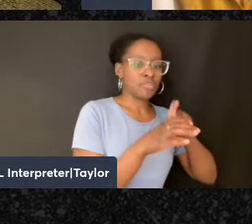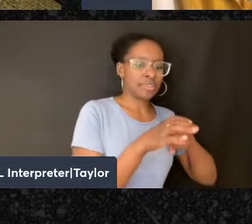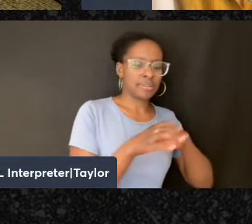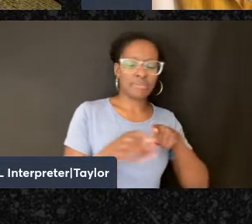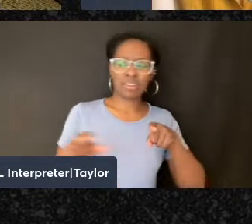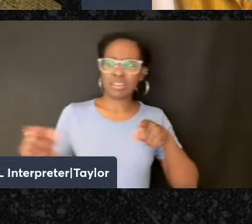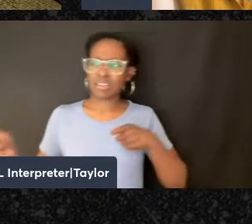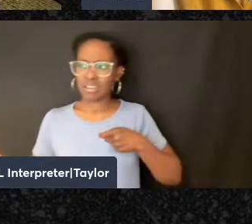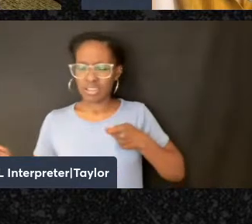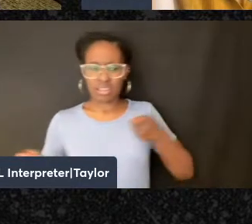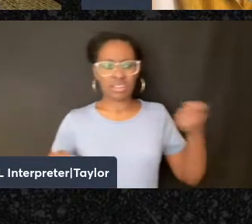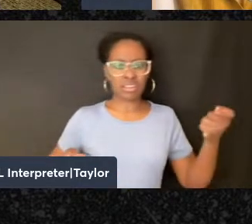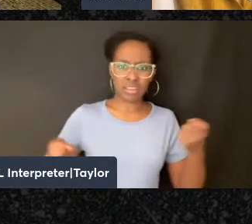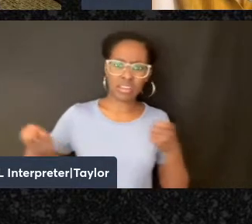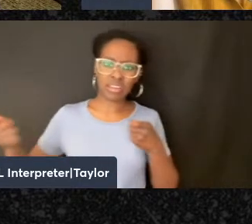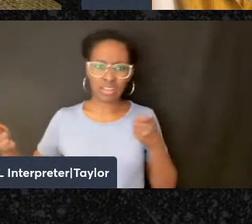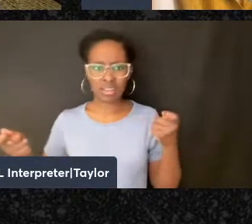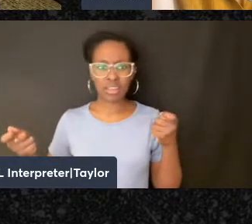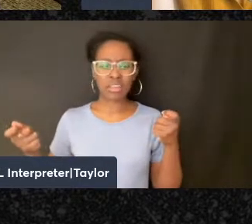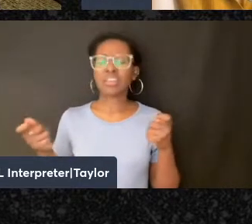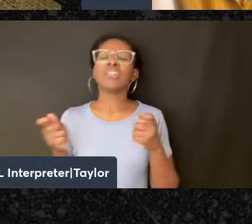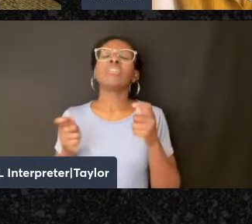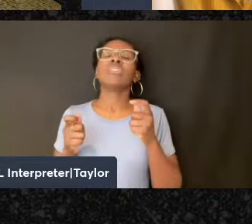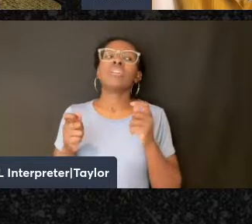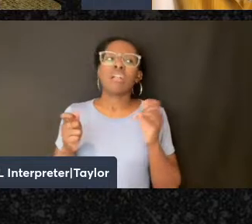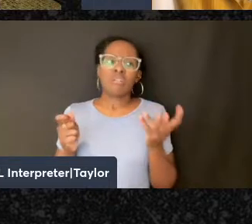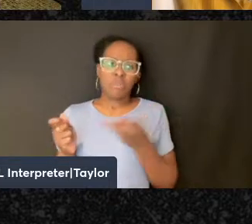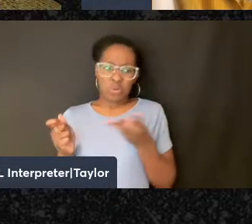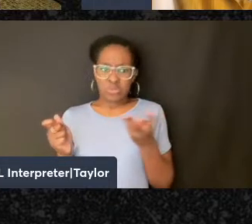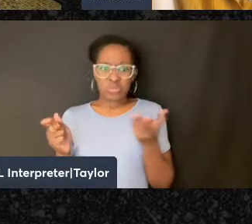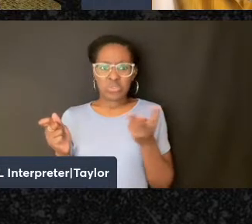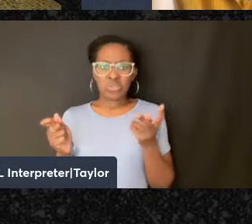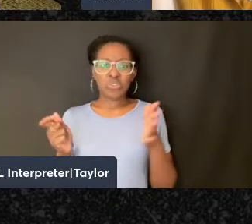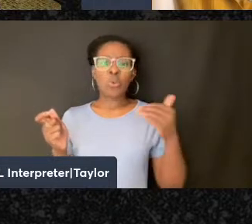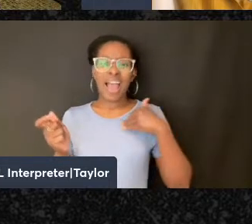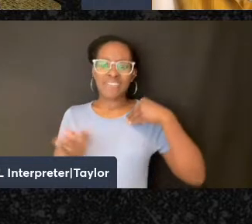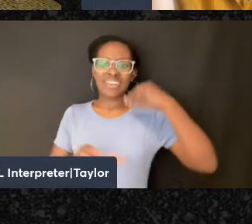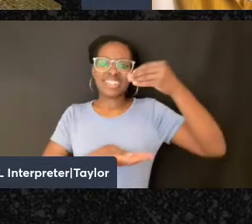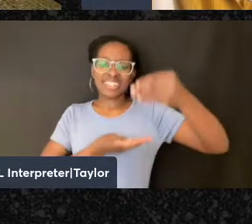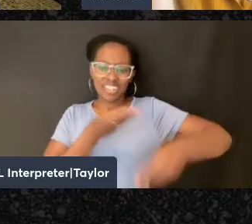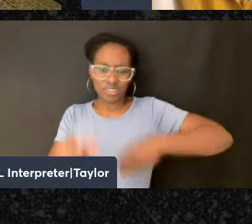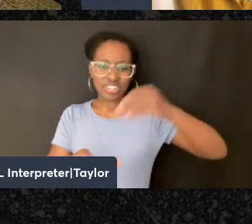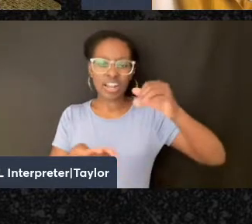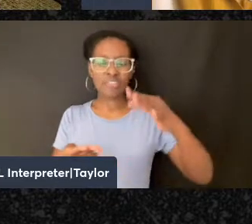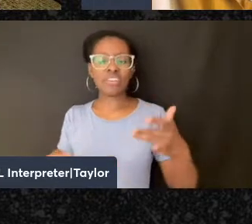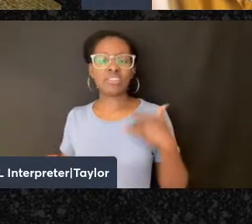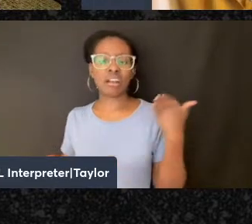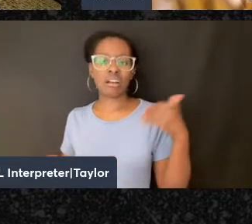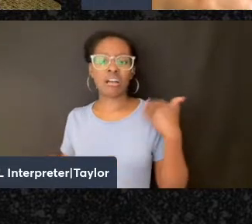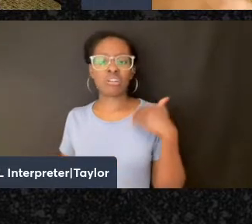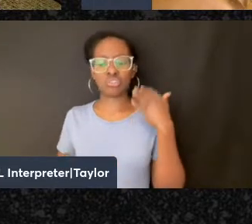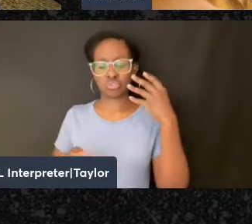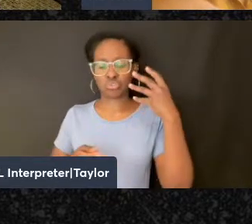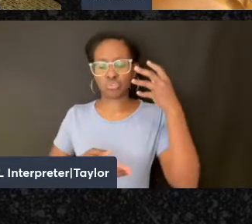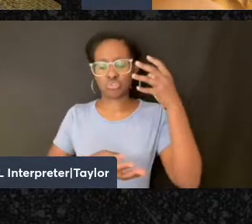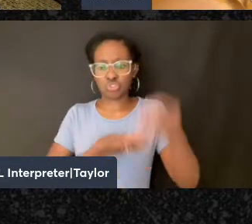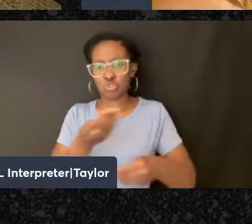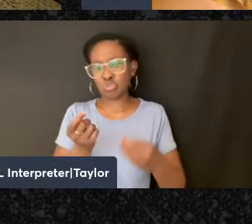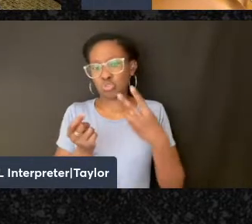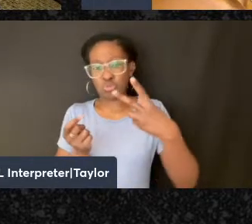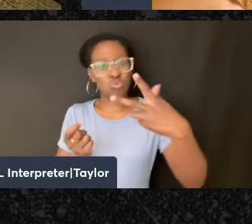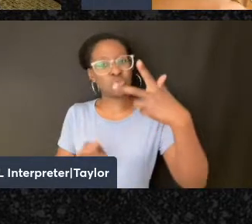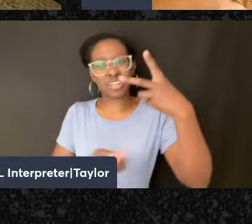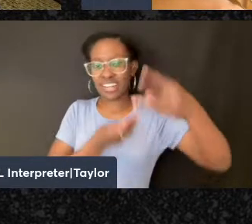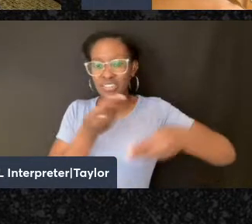together, and you get at least a generation of young Jews in America, two generations, three generations being taught that